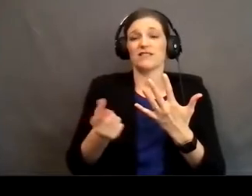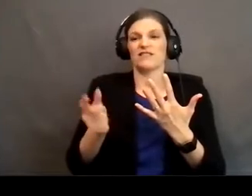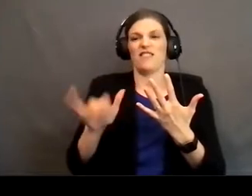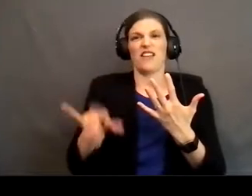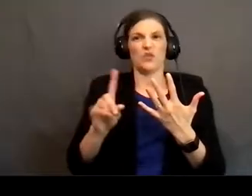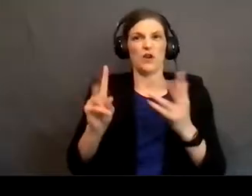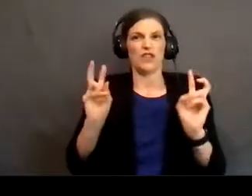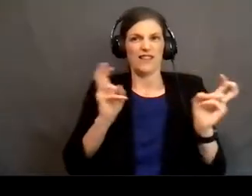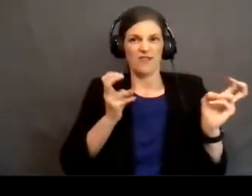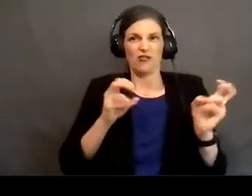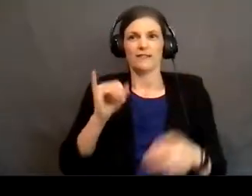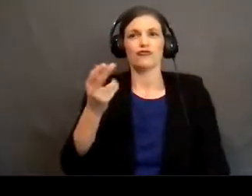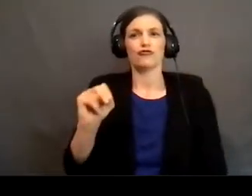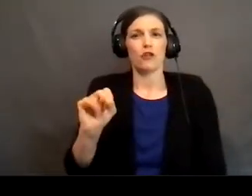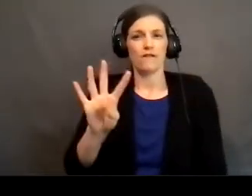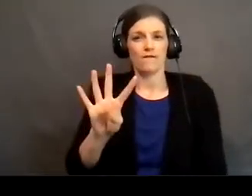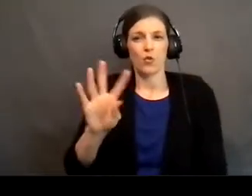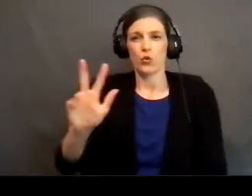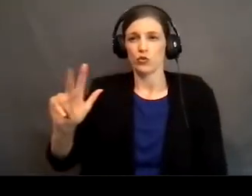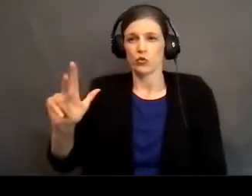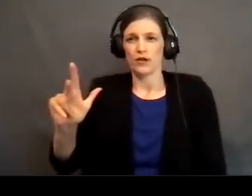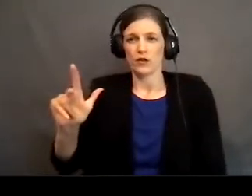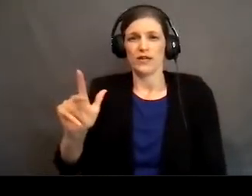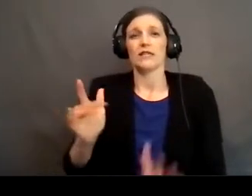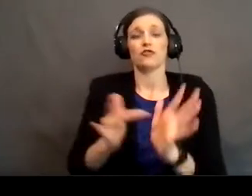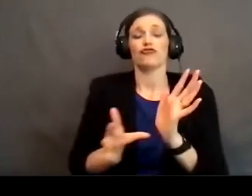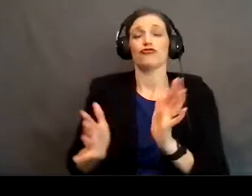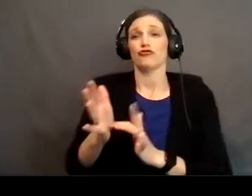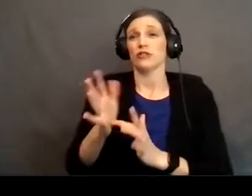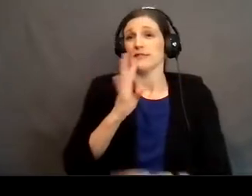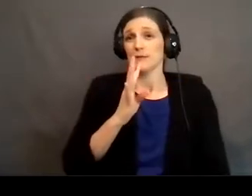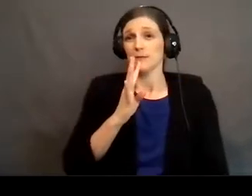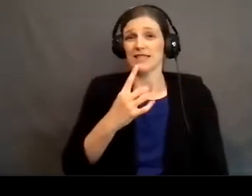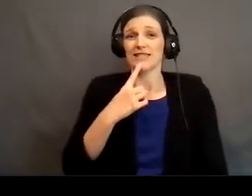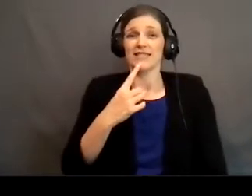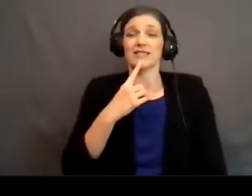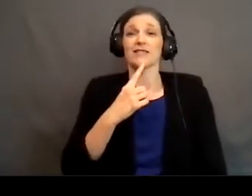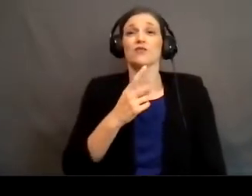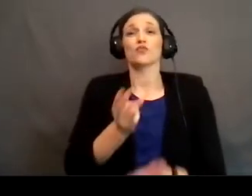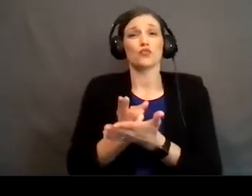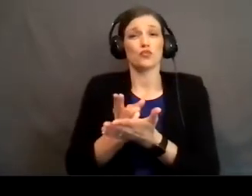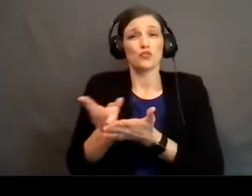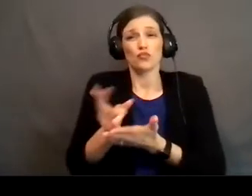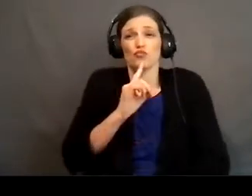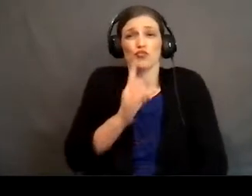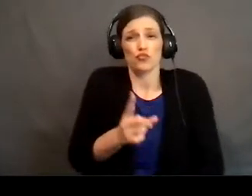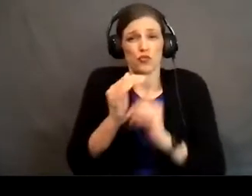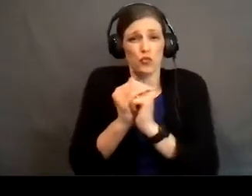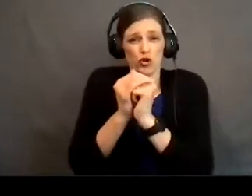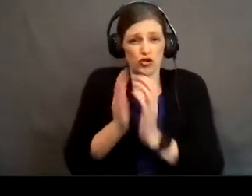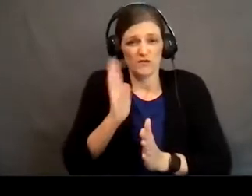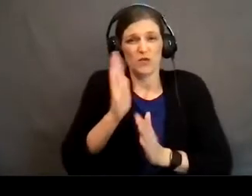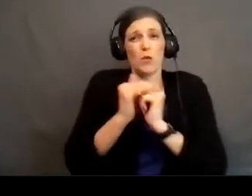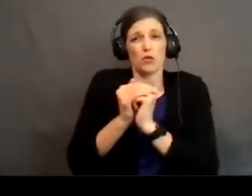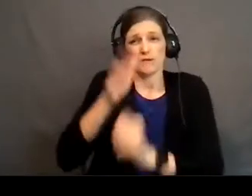series as well, is John 4, 23. And it's Jesus speaking. He says that true worshipers will worship the